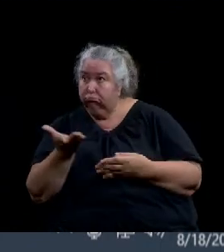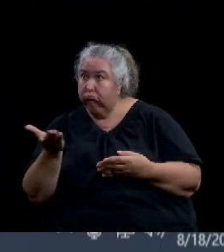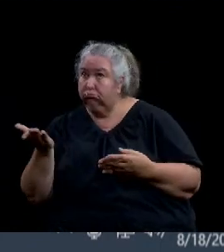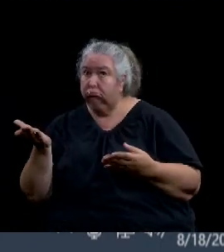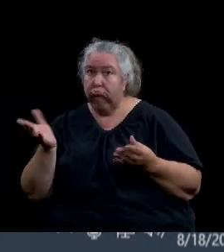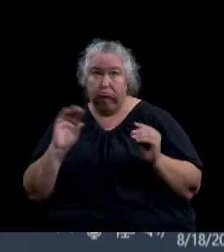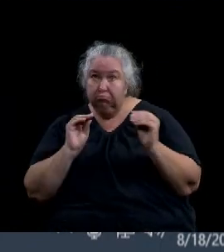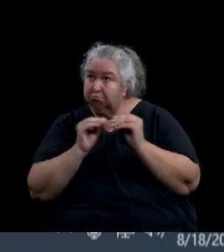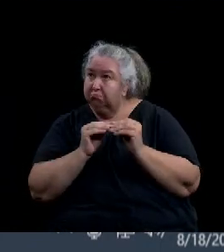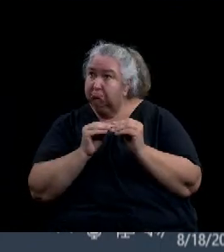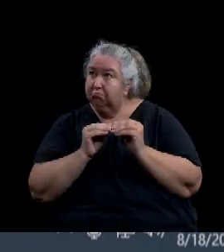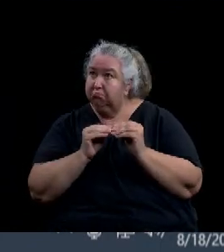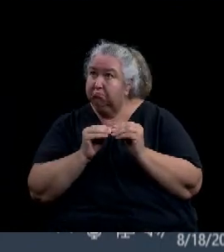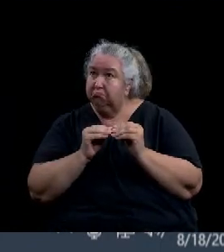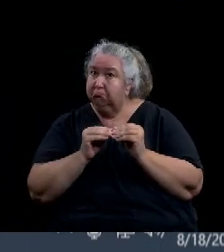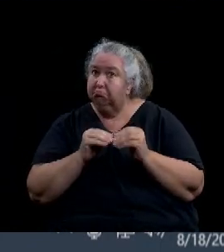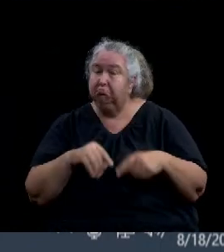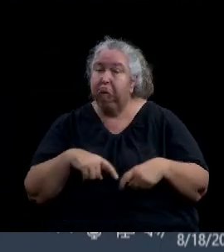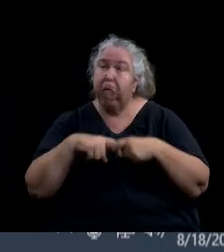.46 p.m. Thank you all.